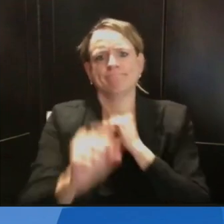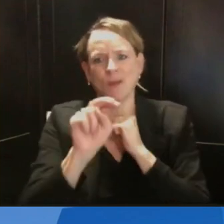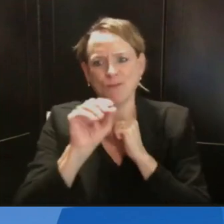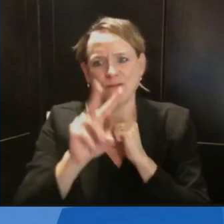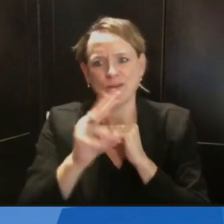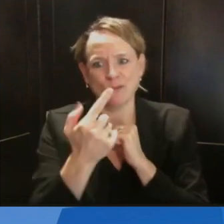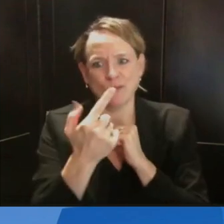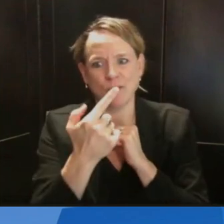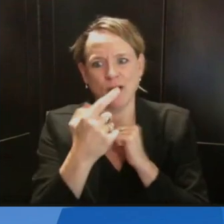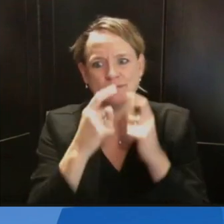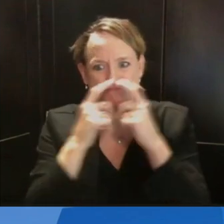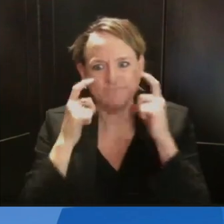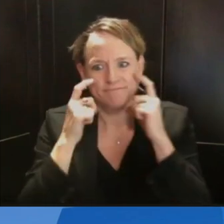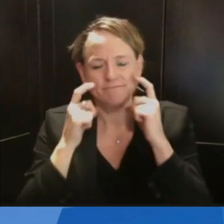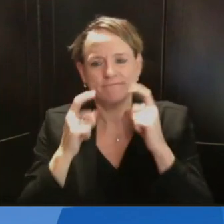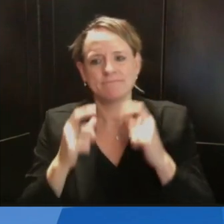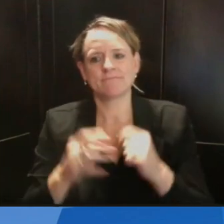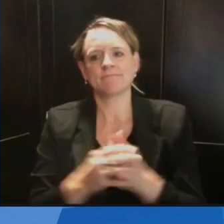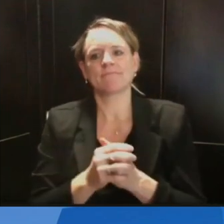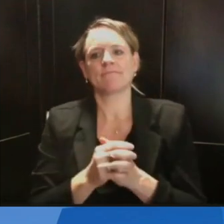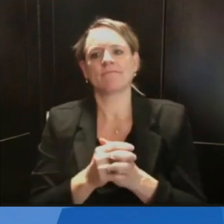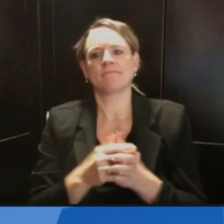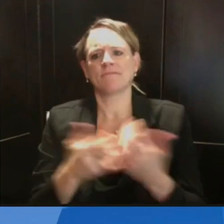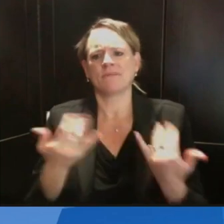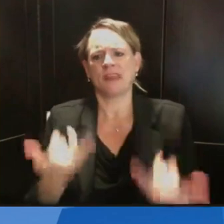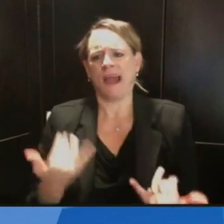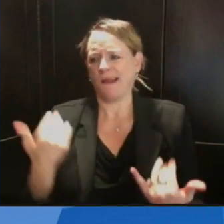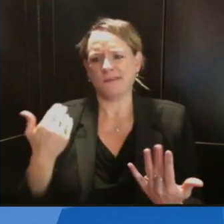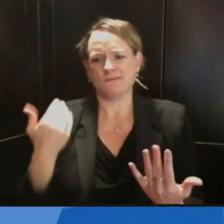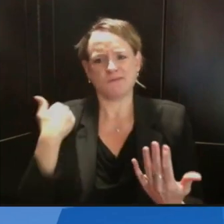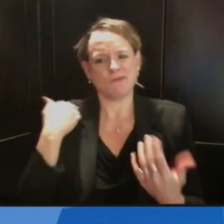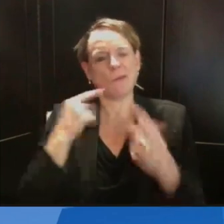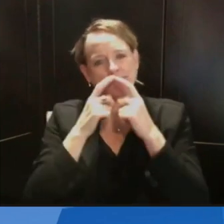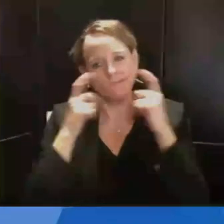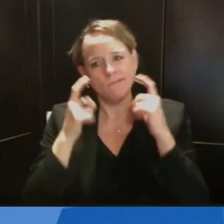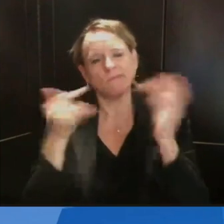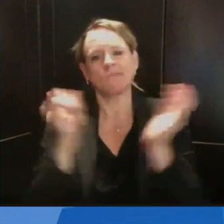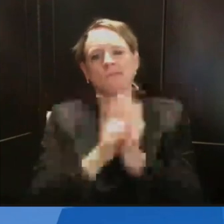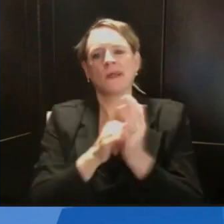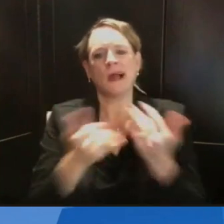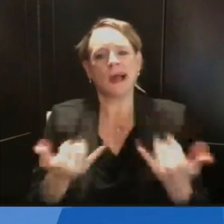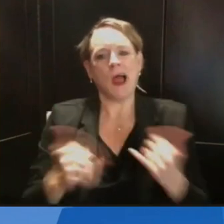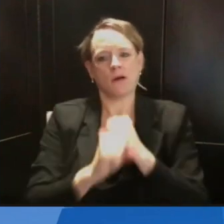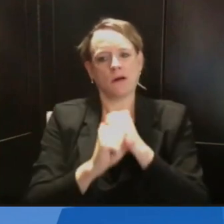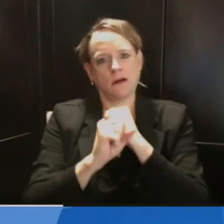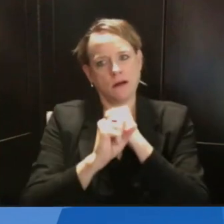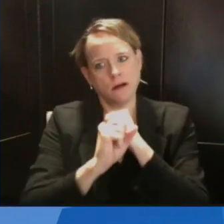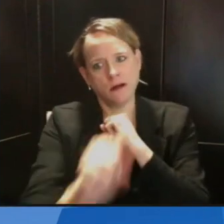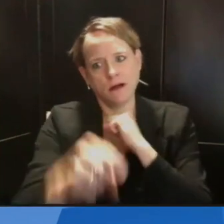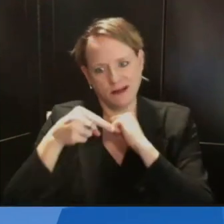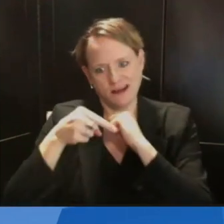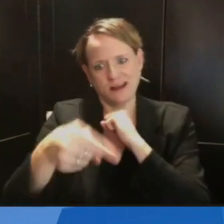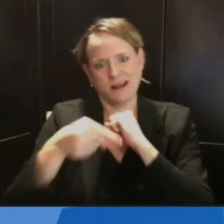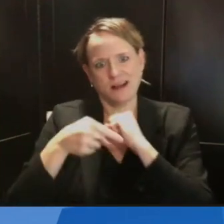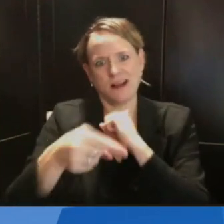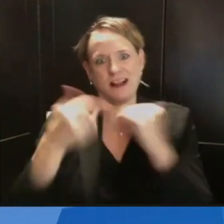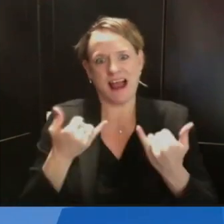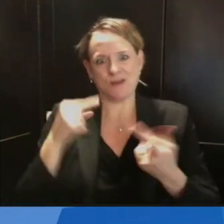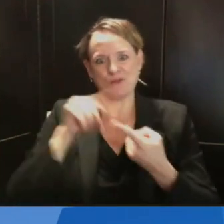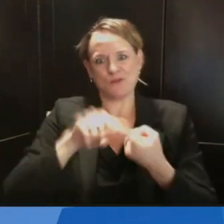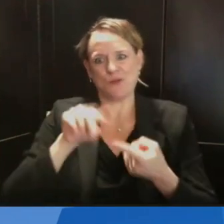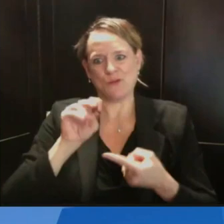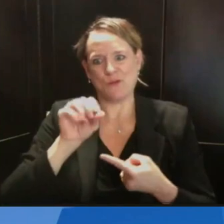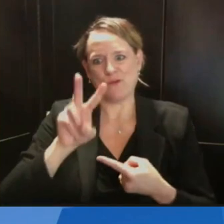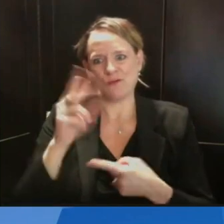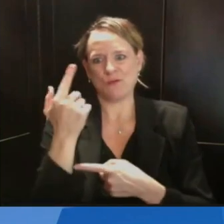cases soaring. So what additional steps are you planning to take? What are you going to do differently to address this sudden spike in cases? Well,